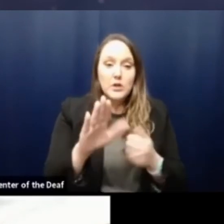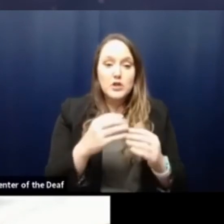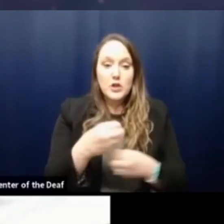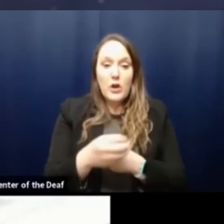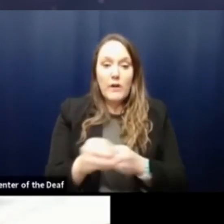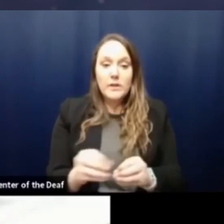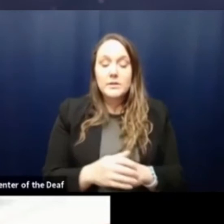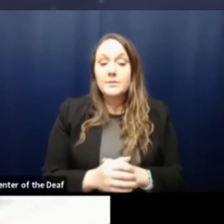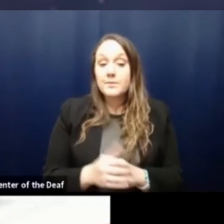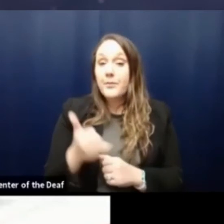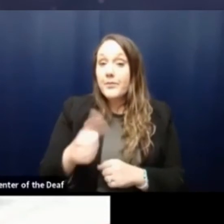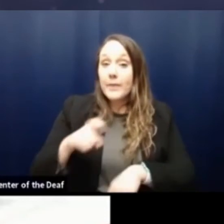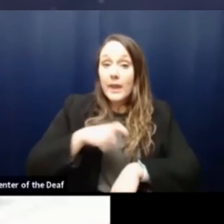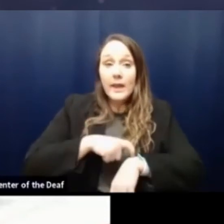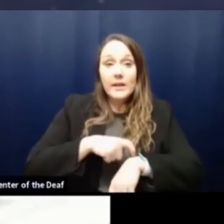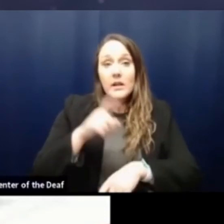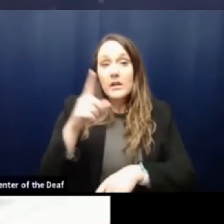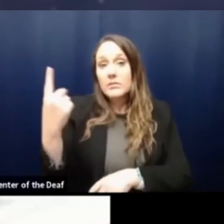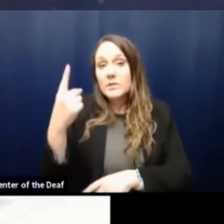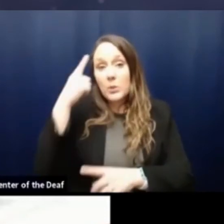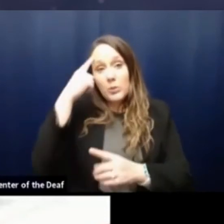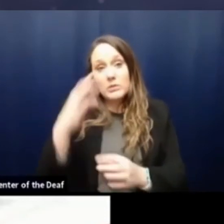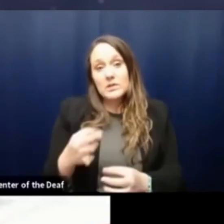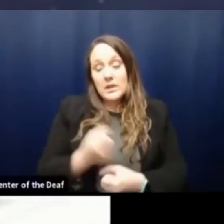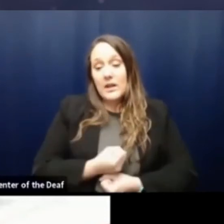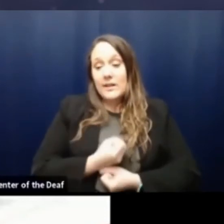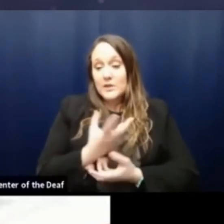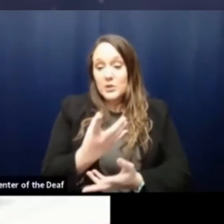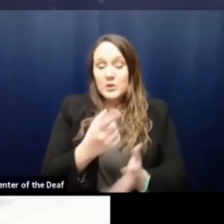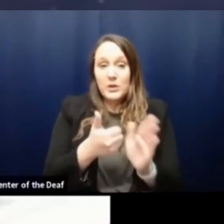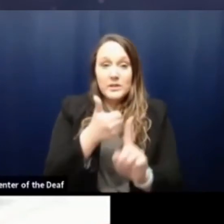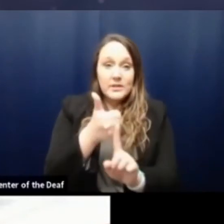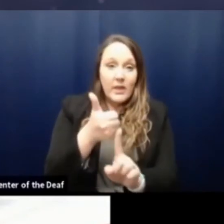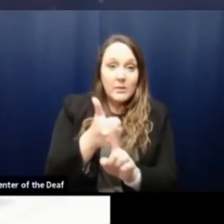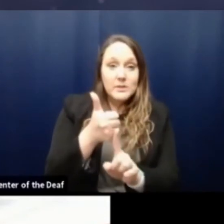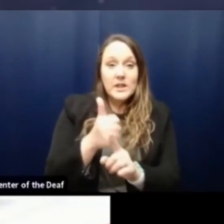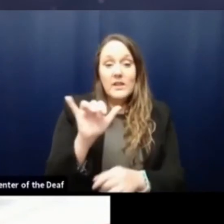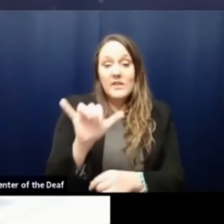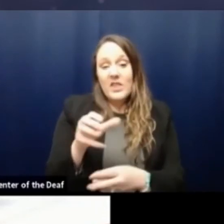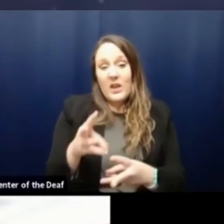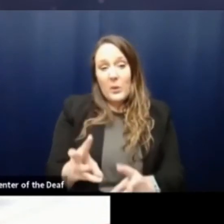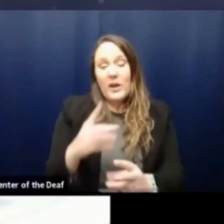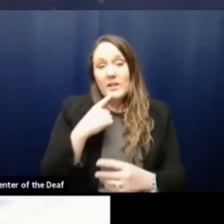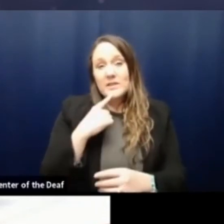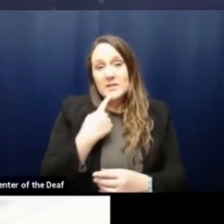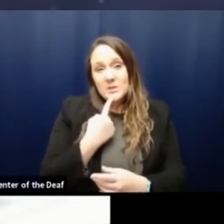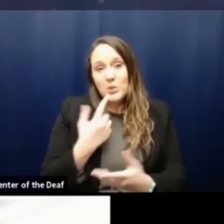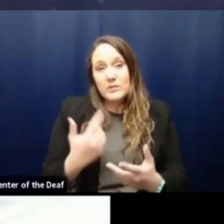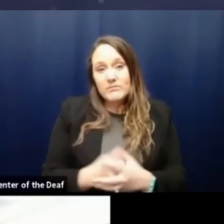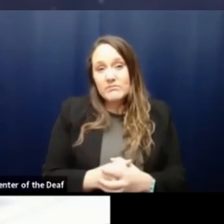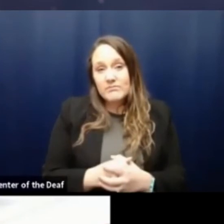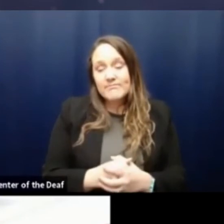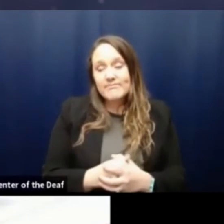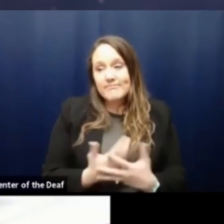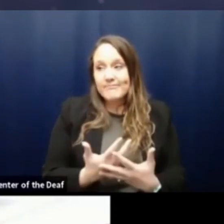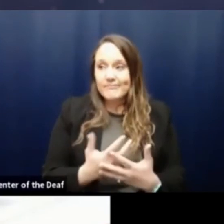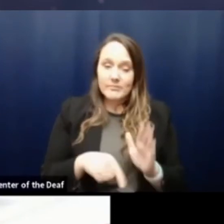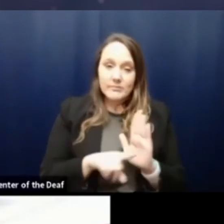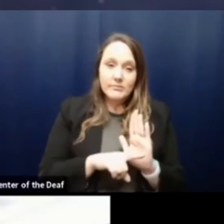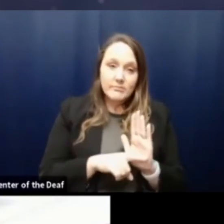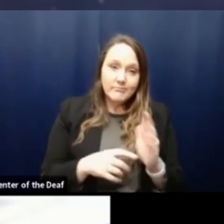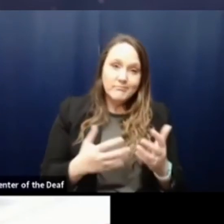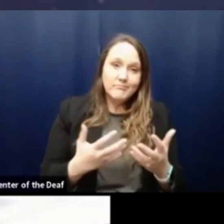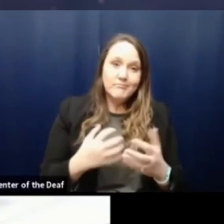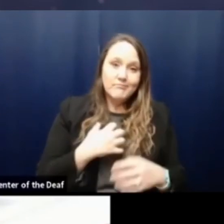you know, anytime somebody chooses to express themselves in such a manner, it's disappointing, uh, and discouraging. And